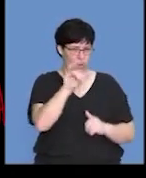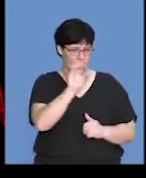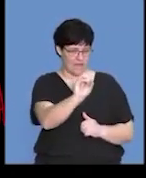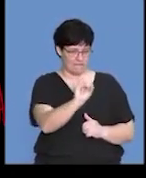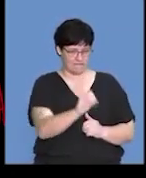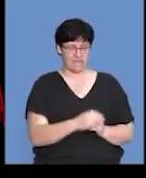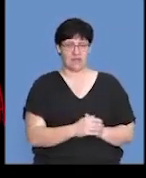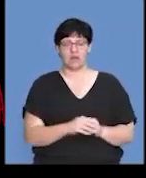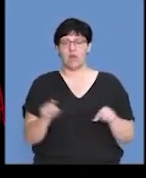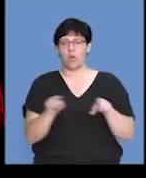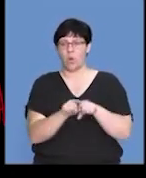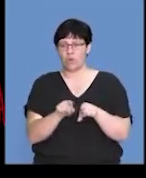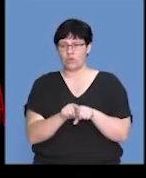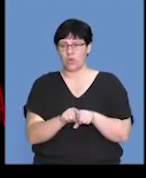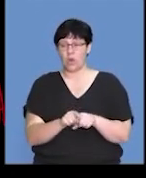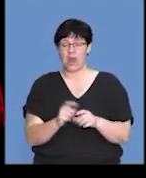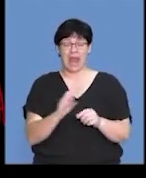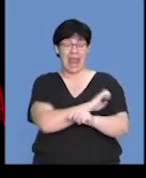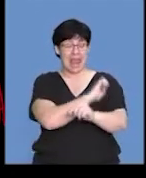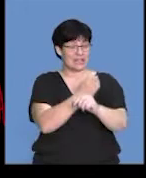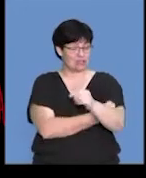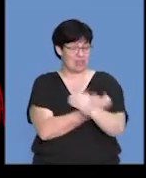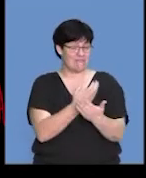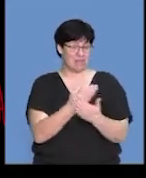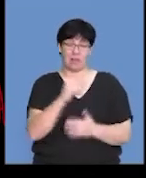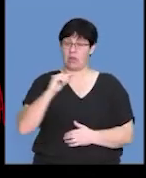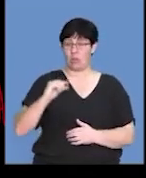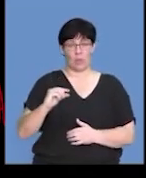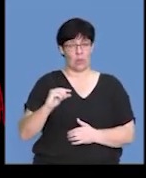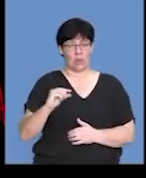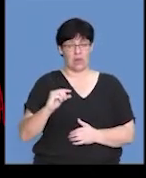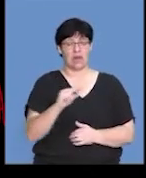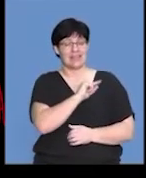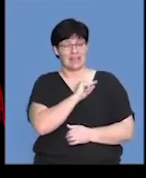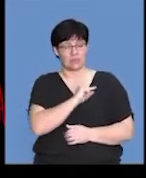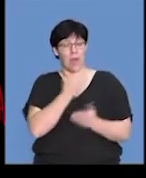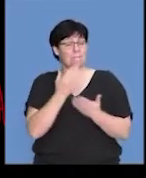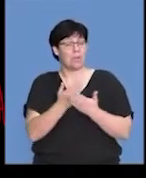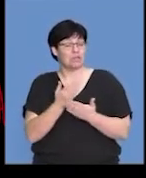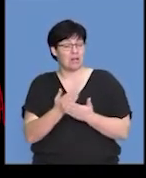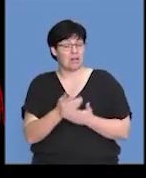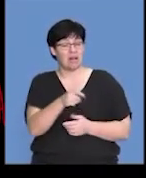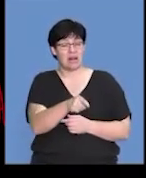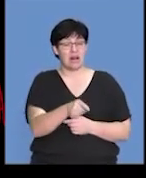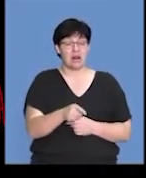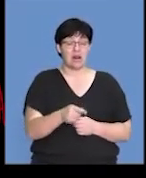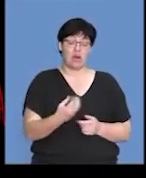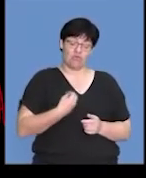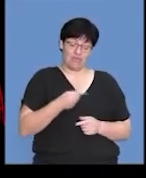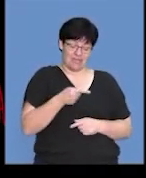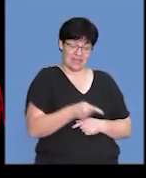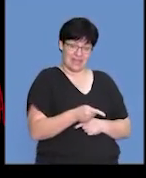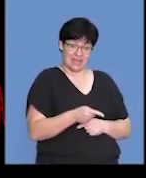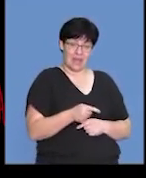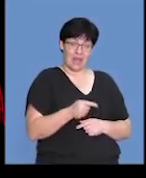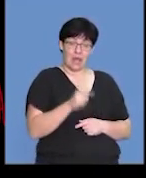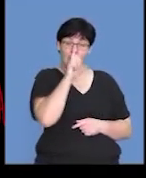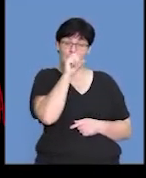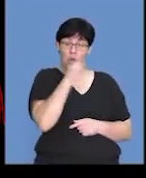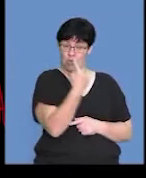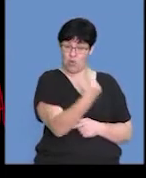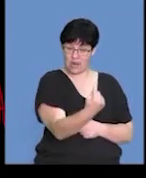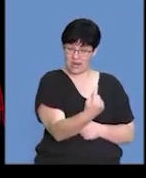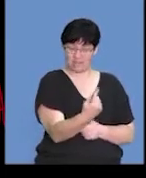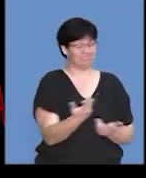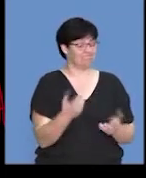There is obviously very little energy available. And hence, the possibility that these young would have developed soon after